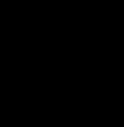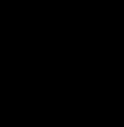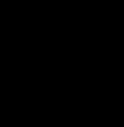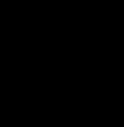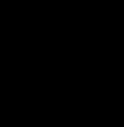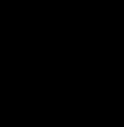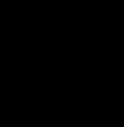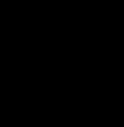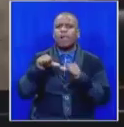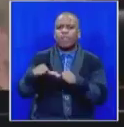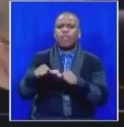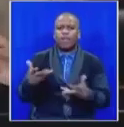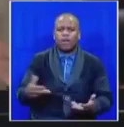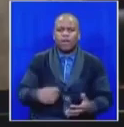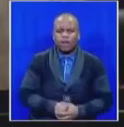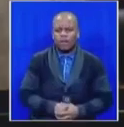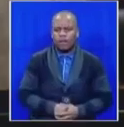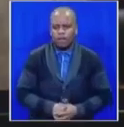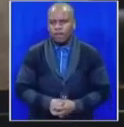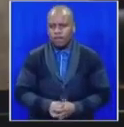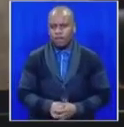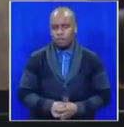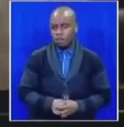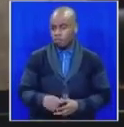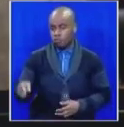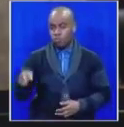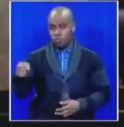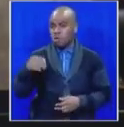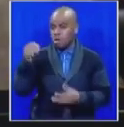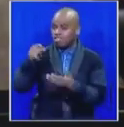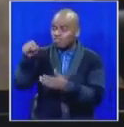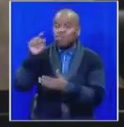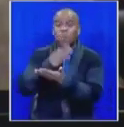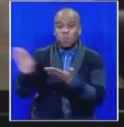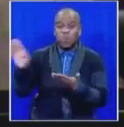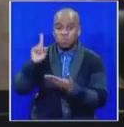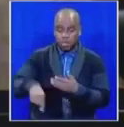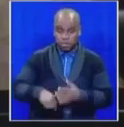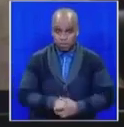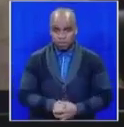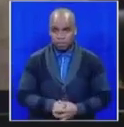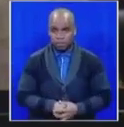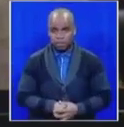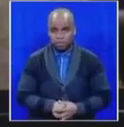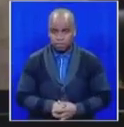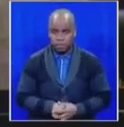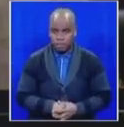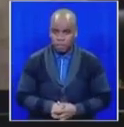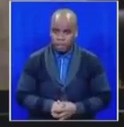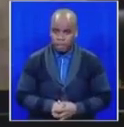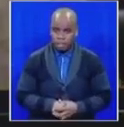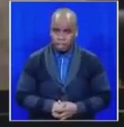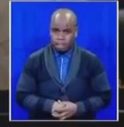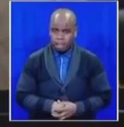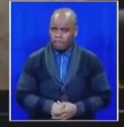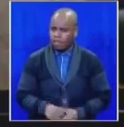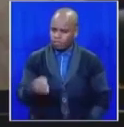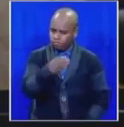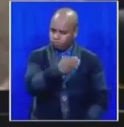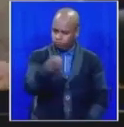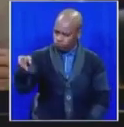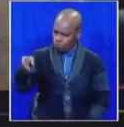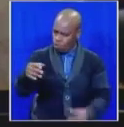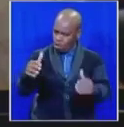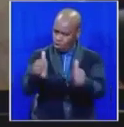take your seat honorable members you are ridiculously out of